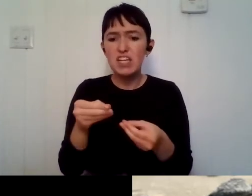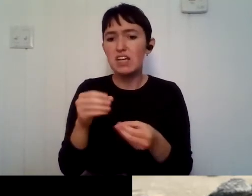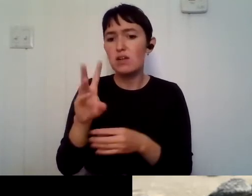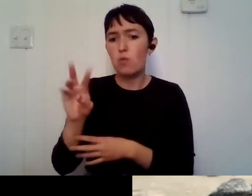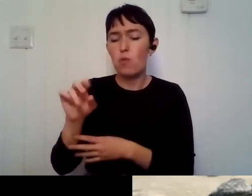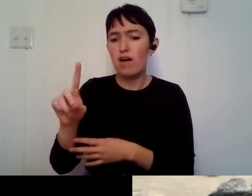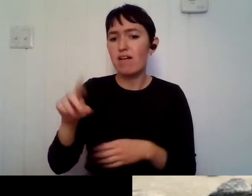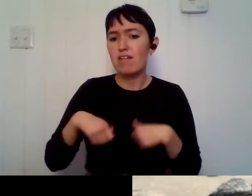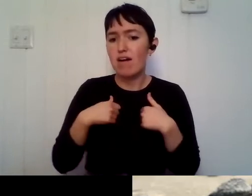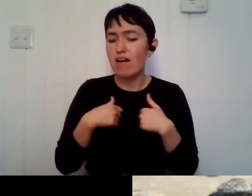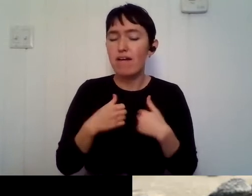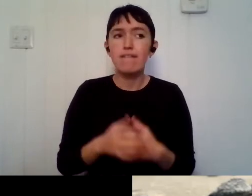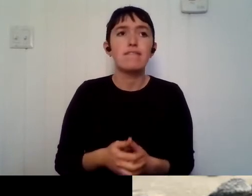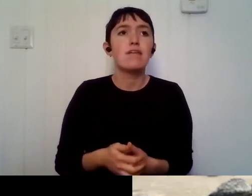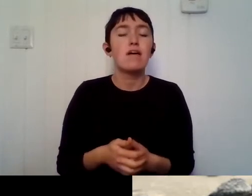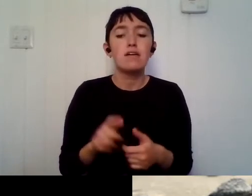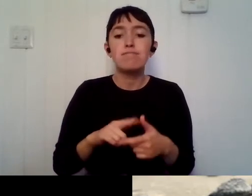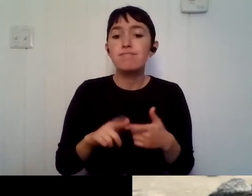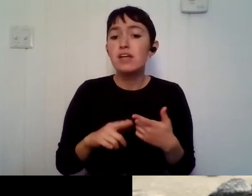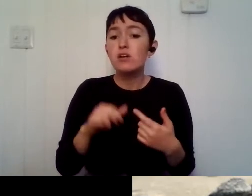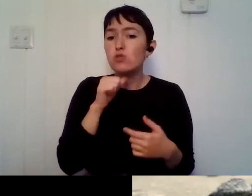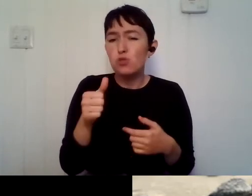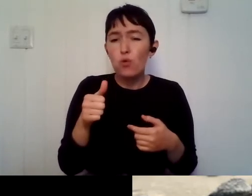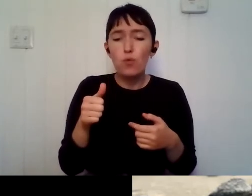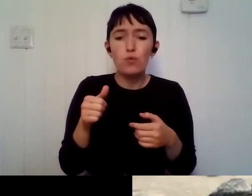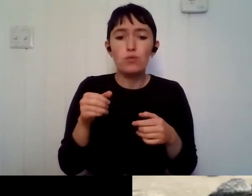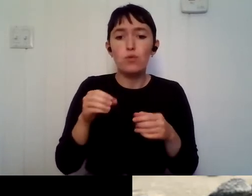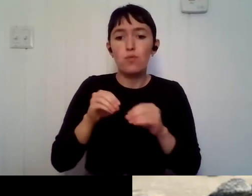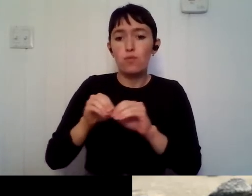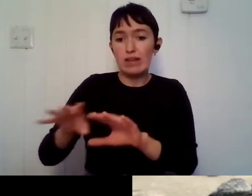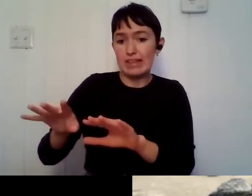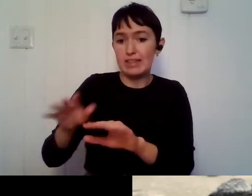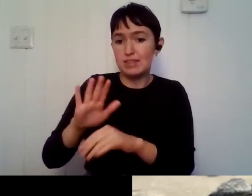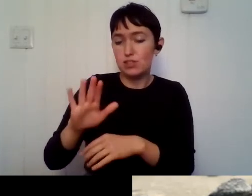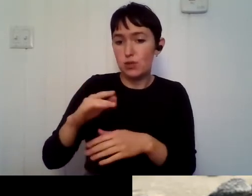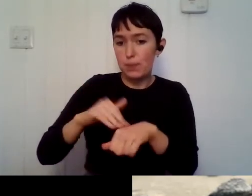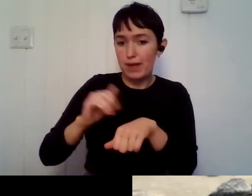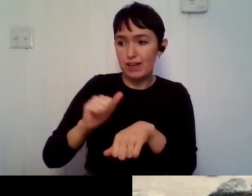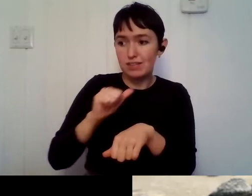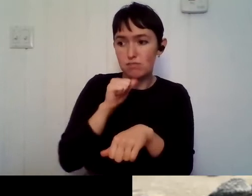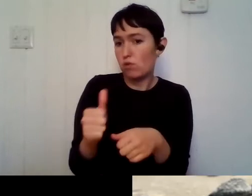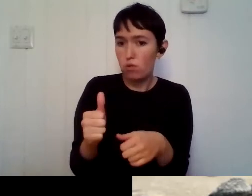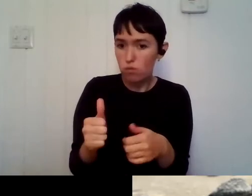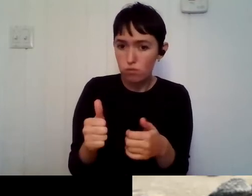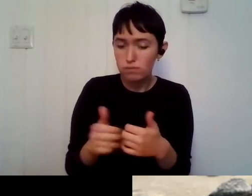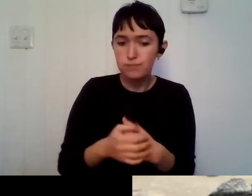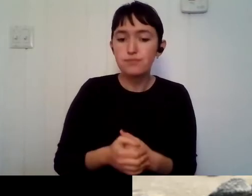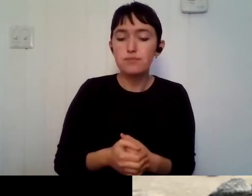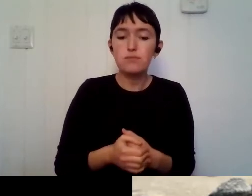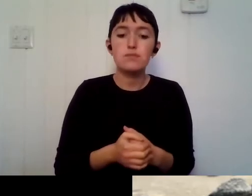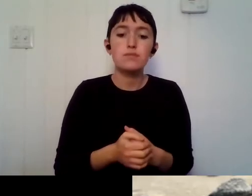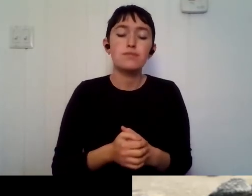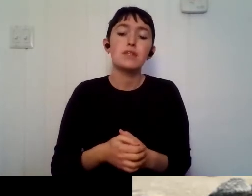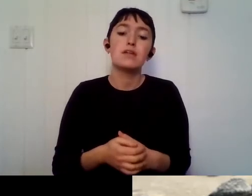don't release your pet, um, goat fish. Um, there's no natural predators for them. Um, so you, if you release them in the